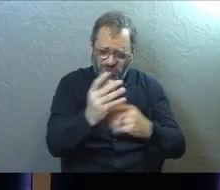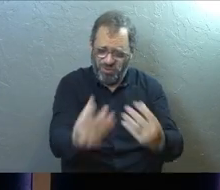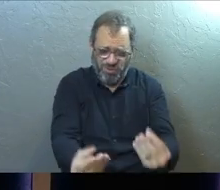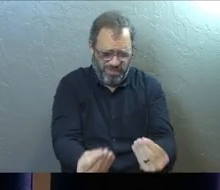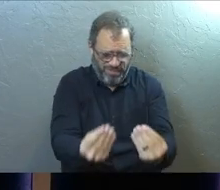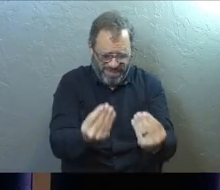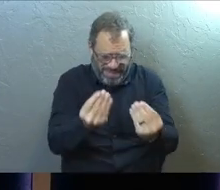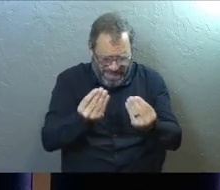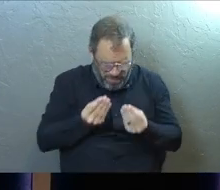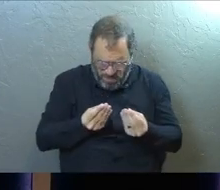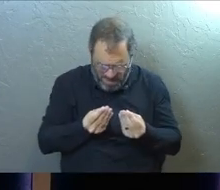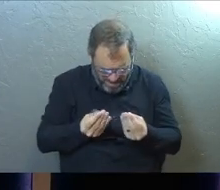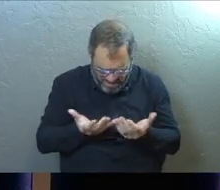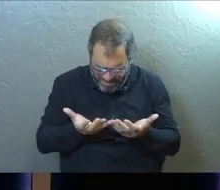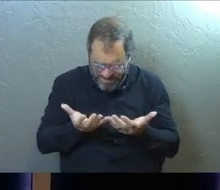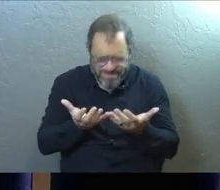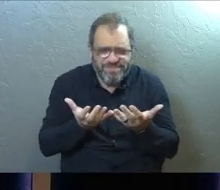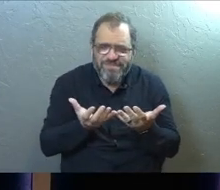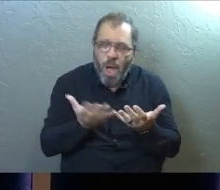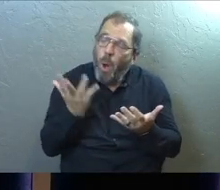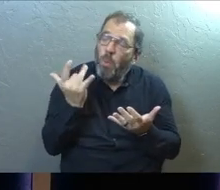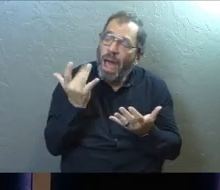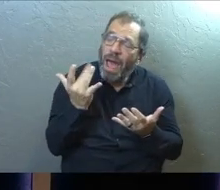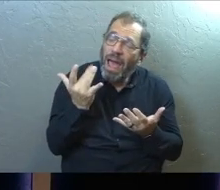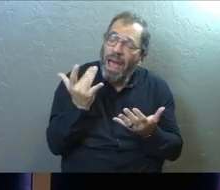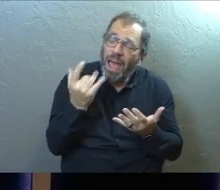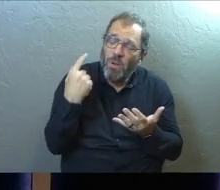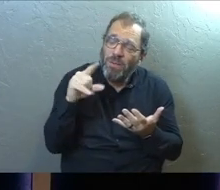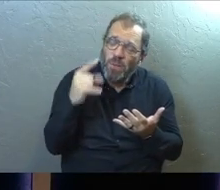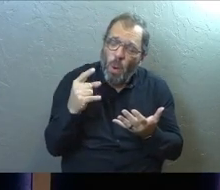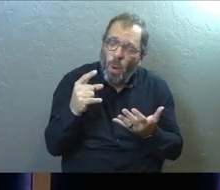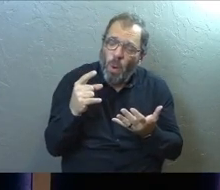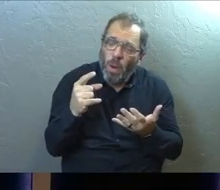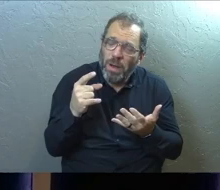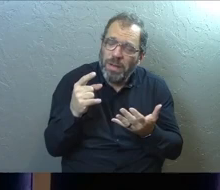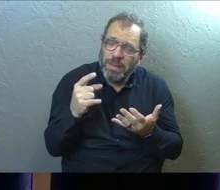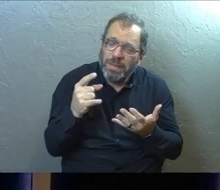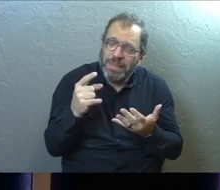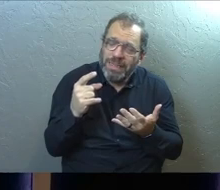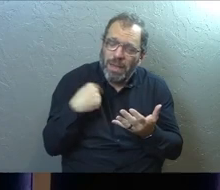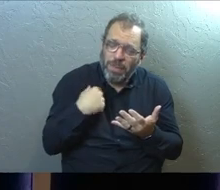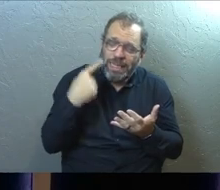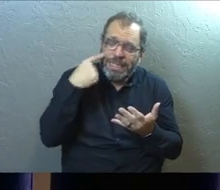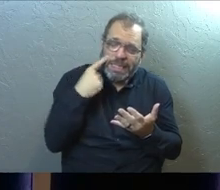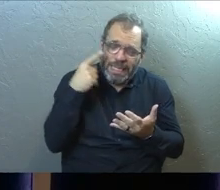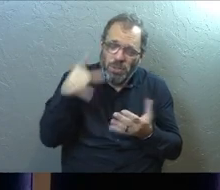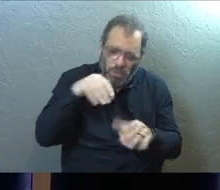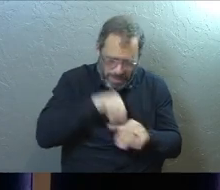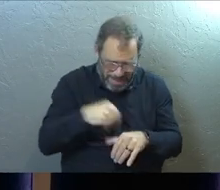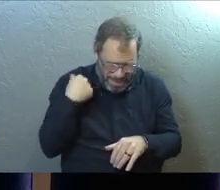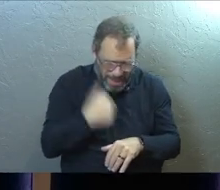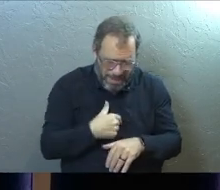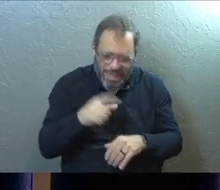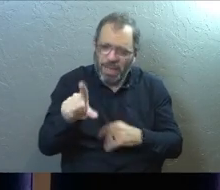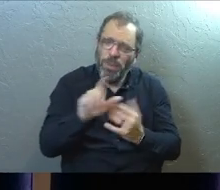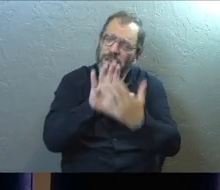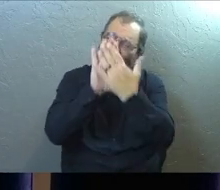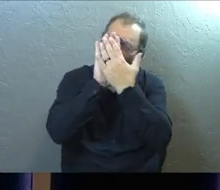provided it to us, Lord, so that we can see you in us and that we can walk with you, Lord.